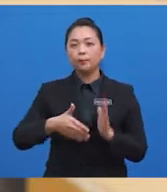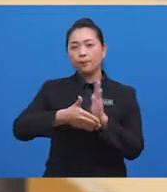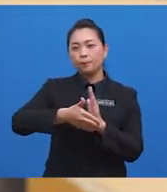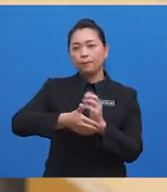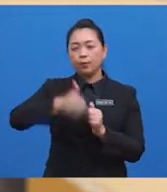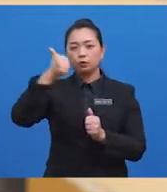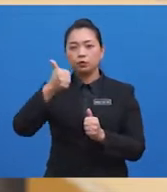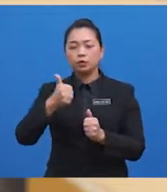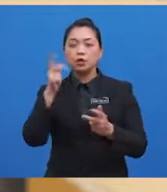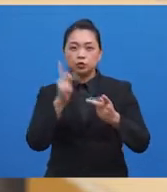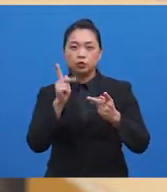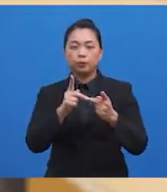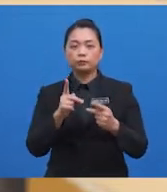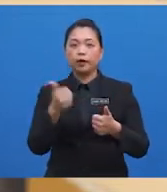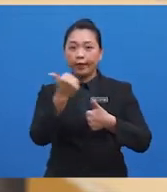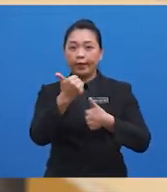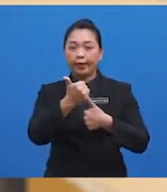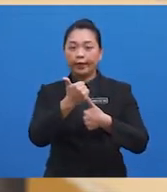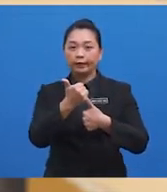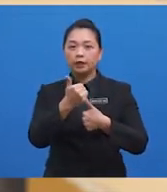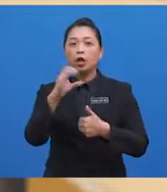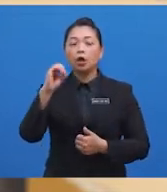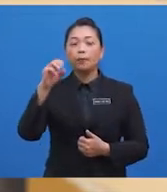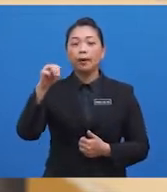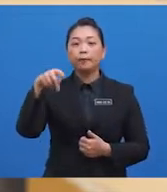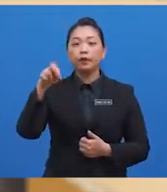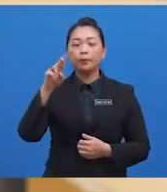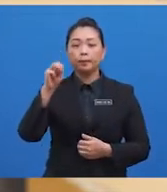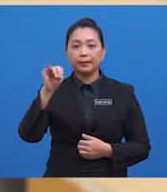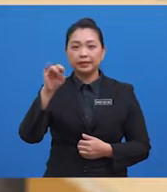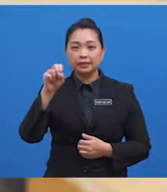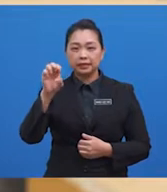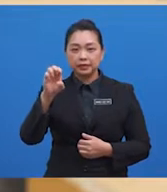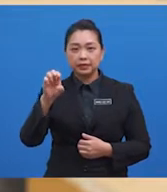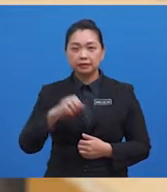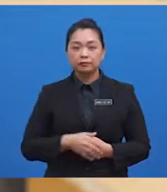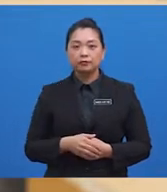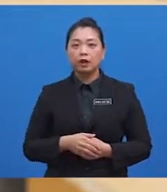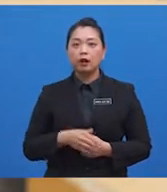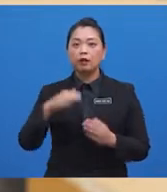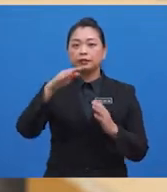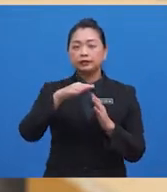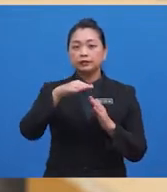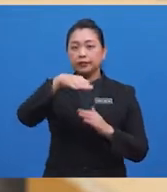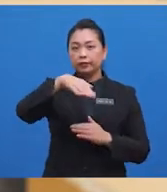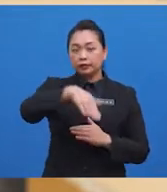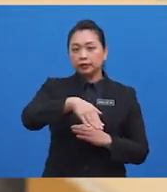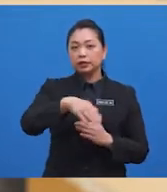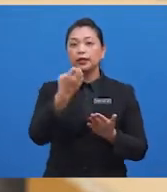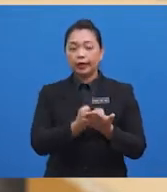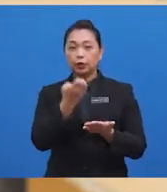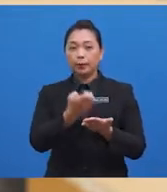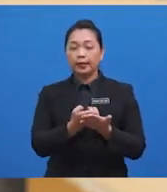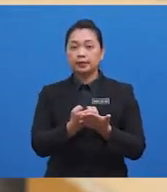Is it A, a compromised state of health and wellbeing as well as declining socio-economic